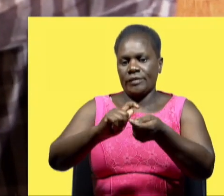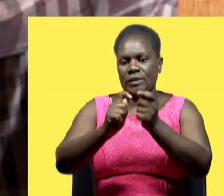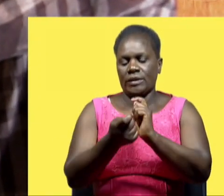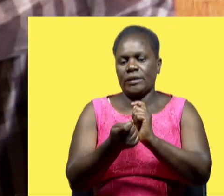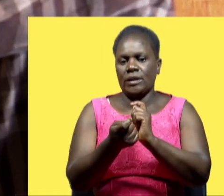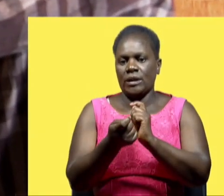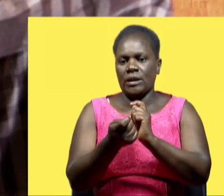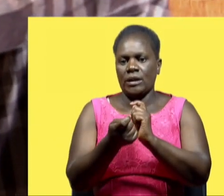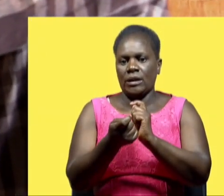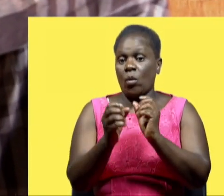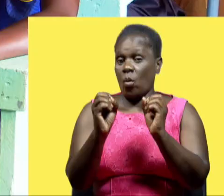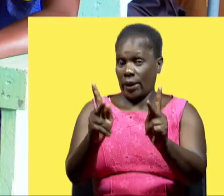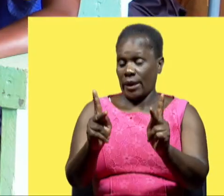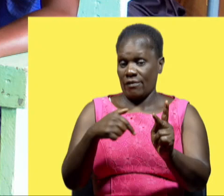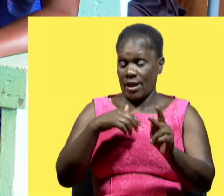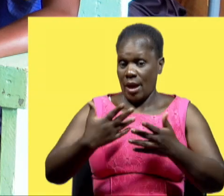You tell me if that's okay?